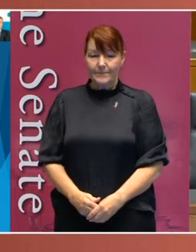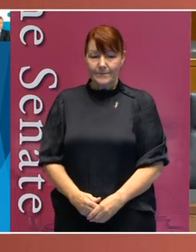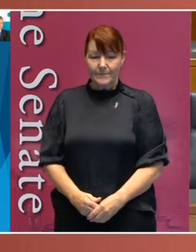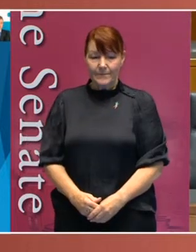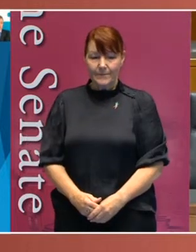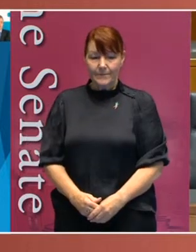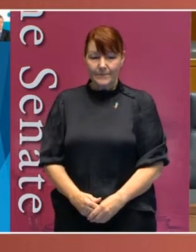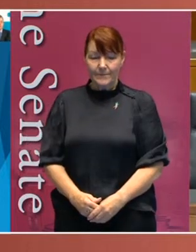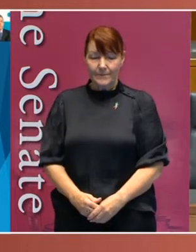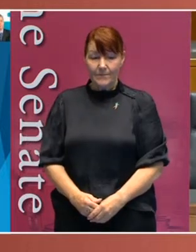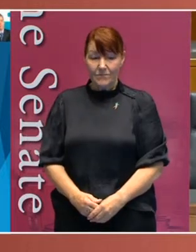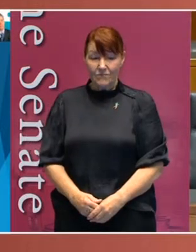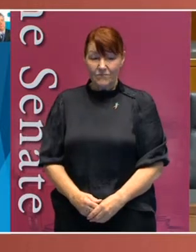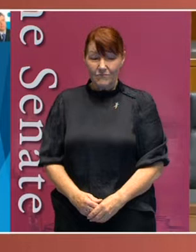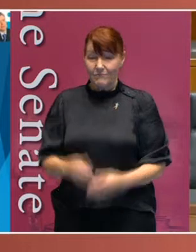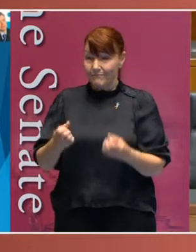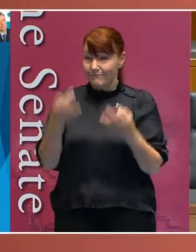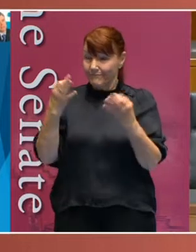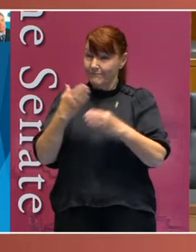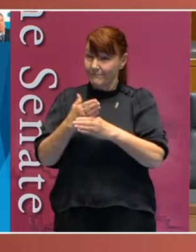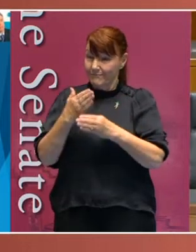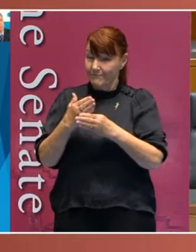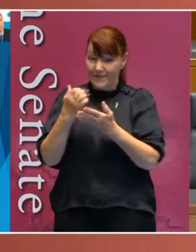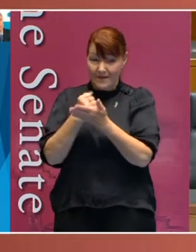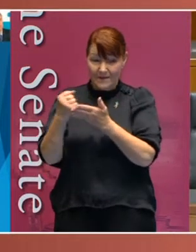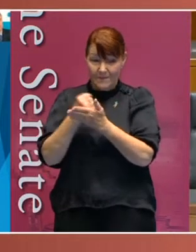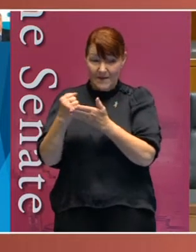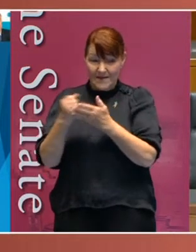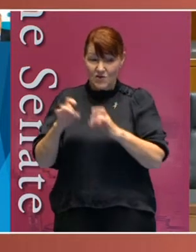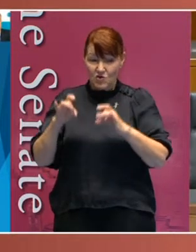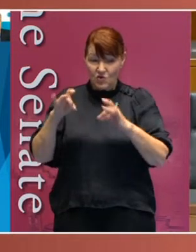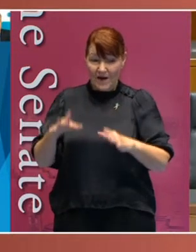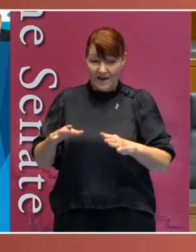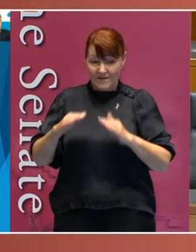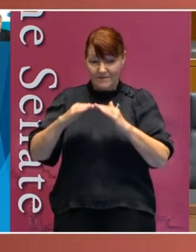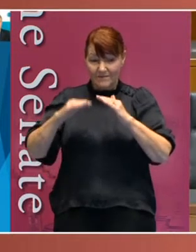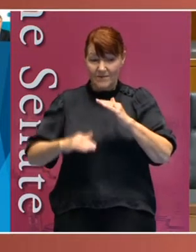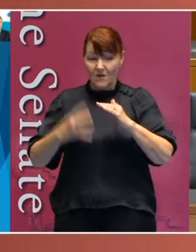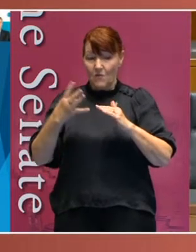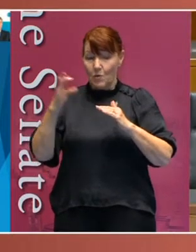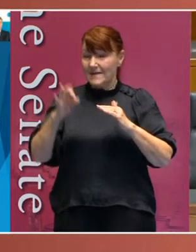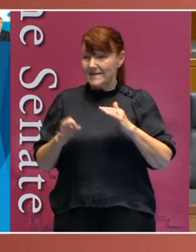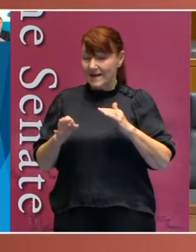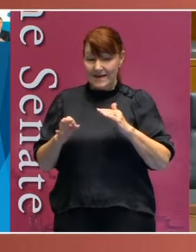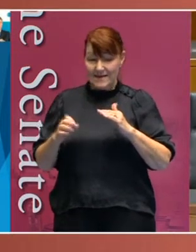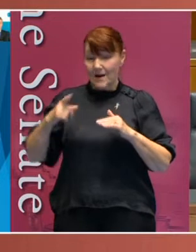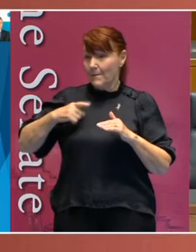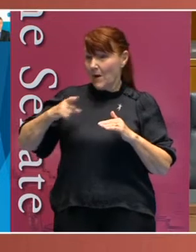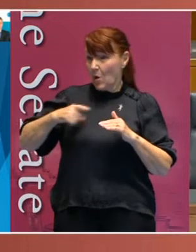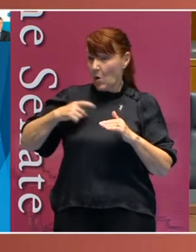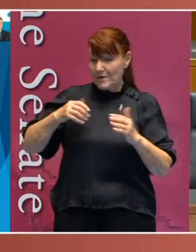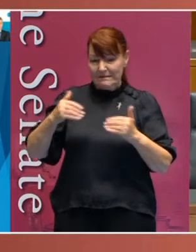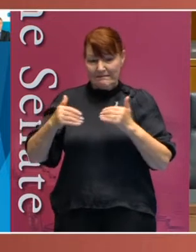With unemployment figures in Australia that will probably drop to under 4% because of